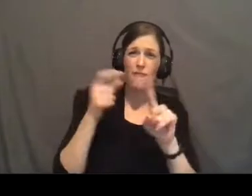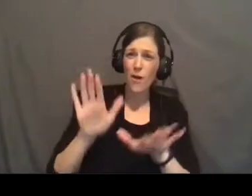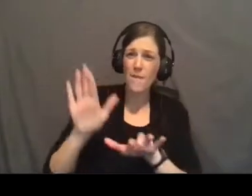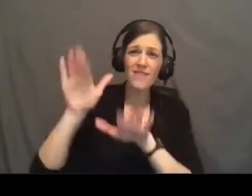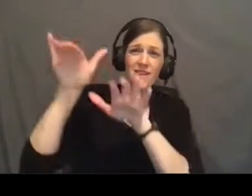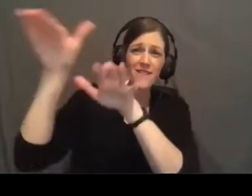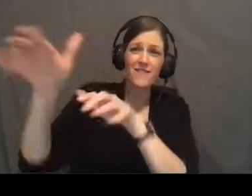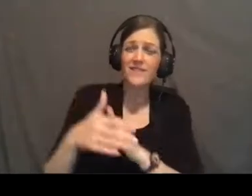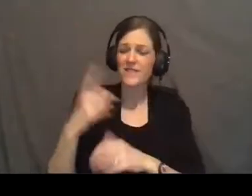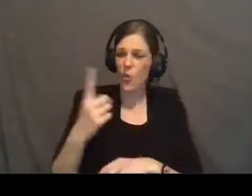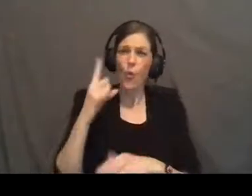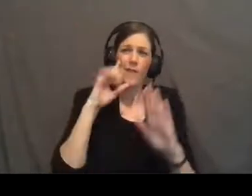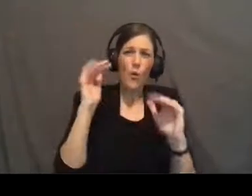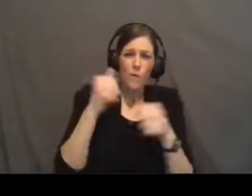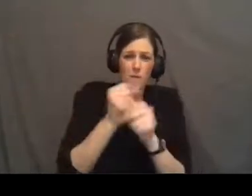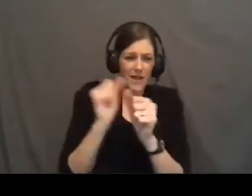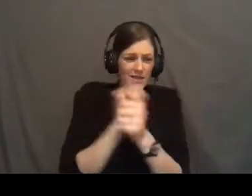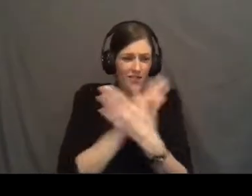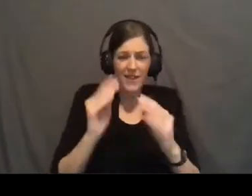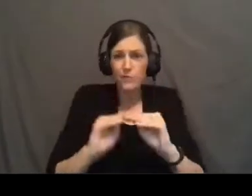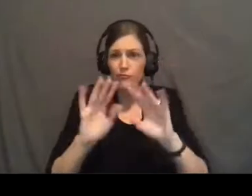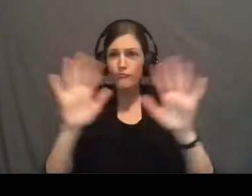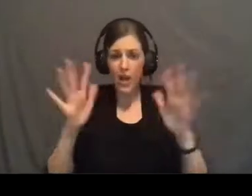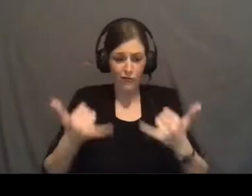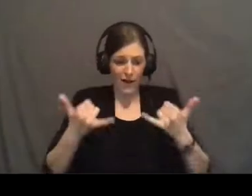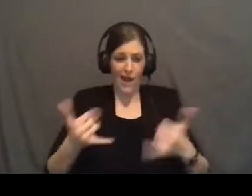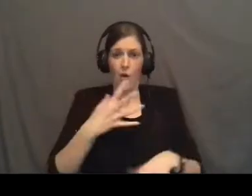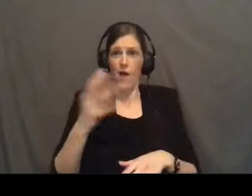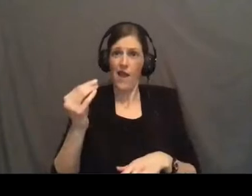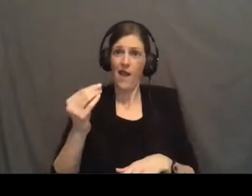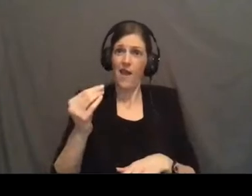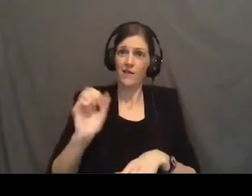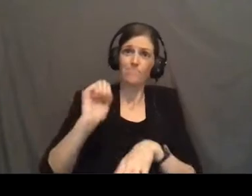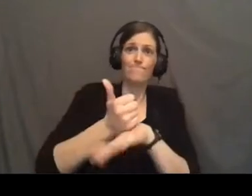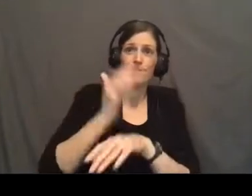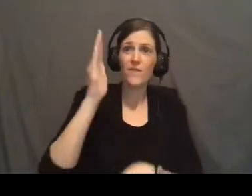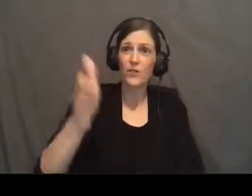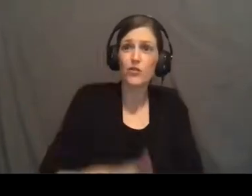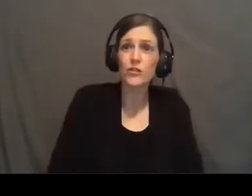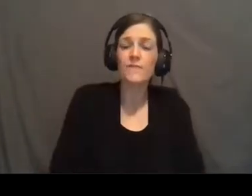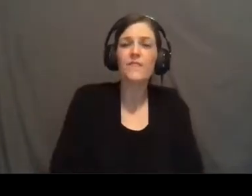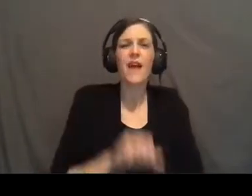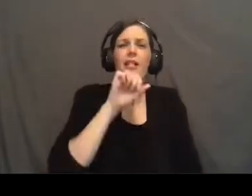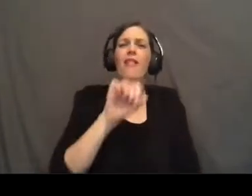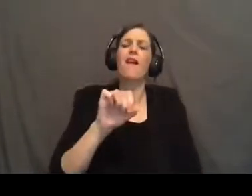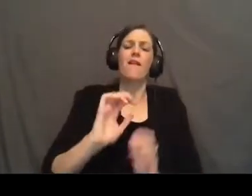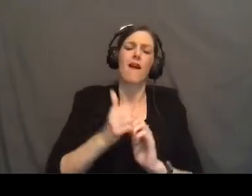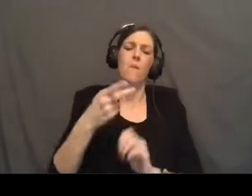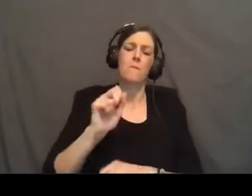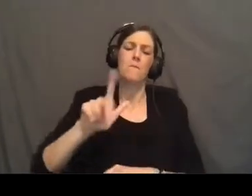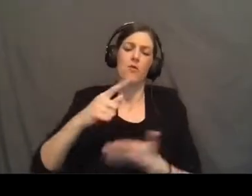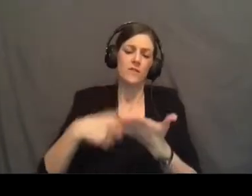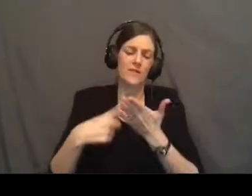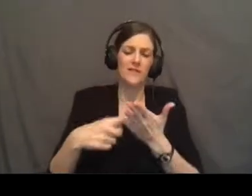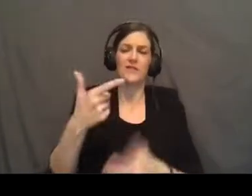hope that makes all things bright in our present and it secures our future. I love the way Paul talks about this in Galatians chapter